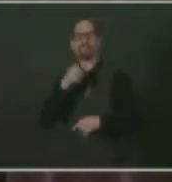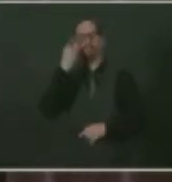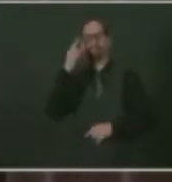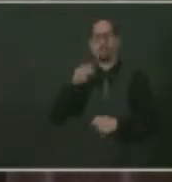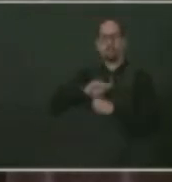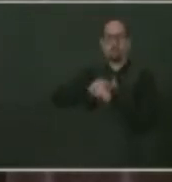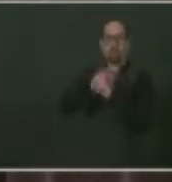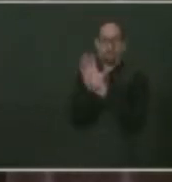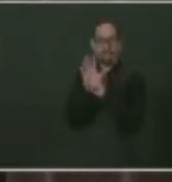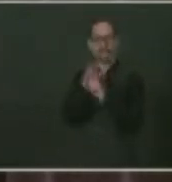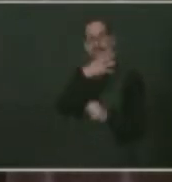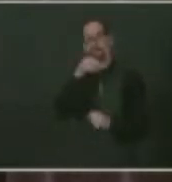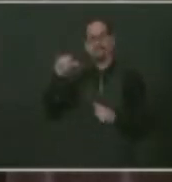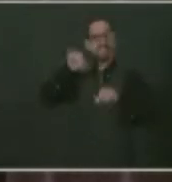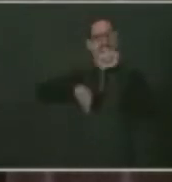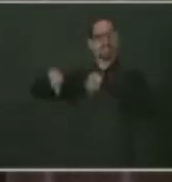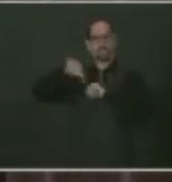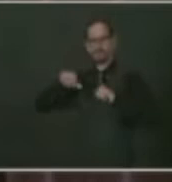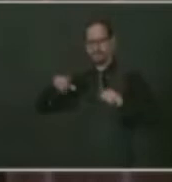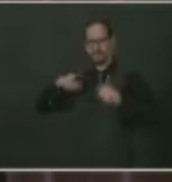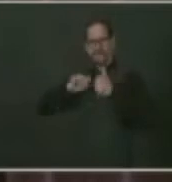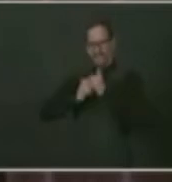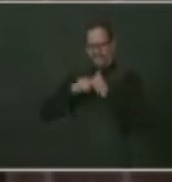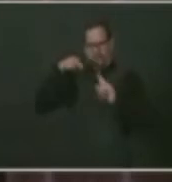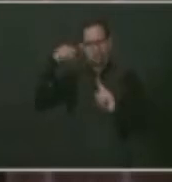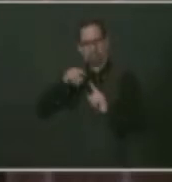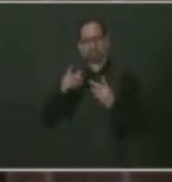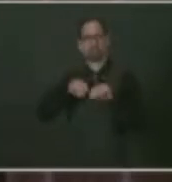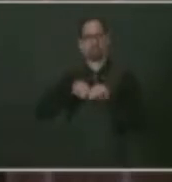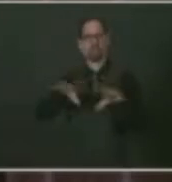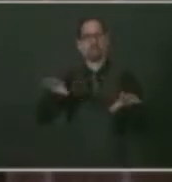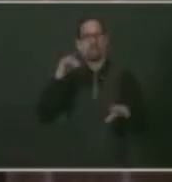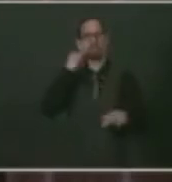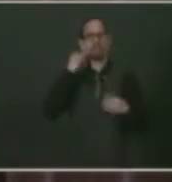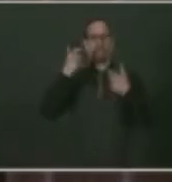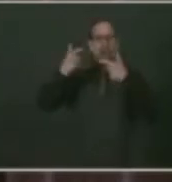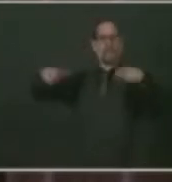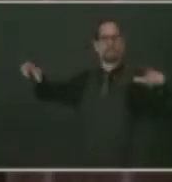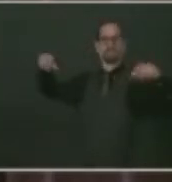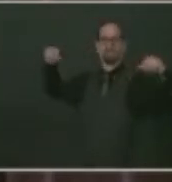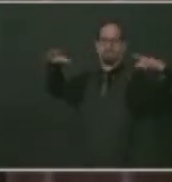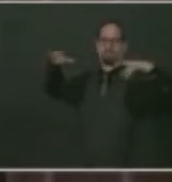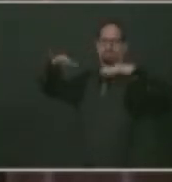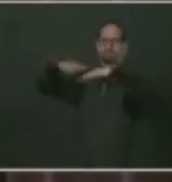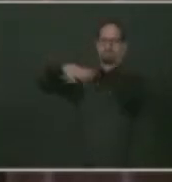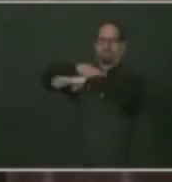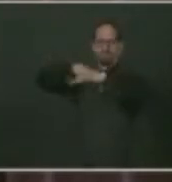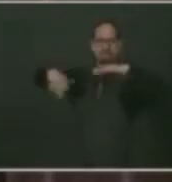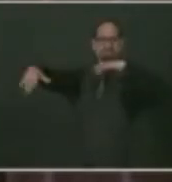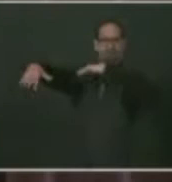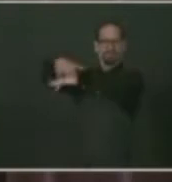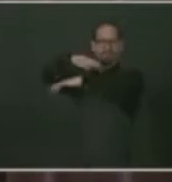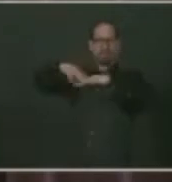virus spreads. When you have larger groups of people together, in close quarters, unmasked,